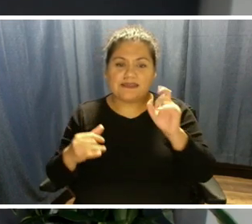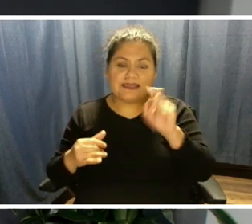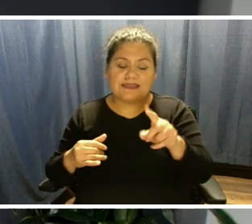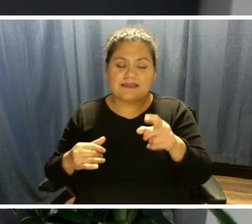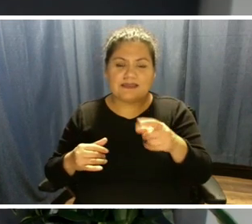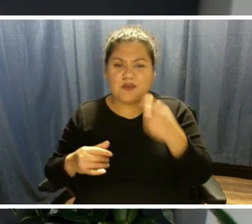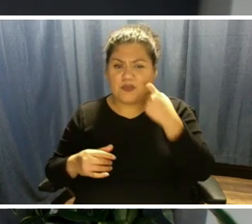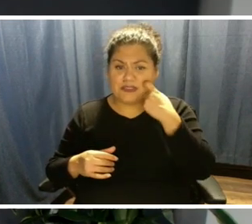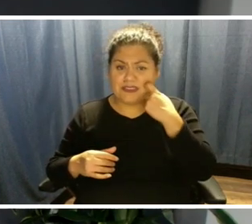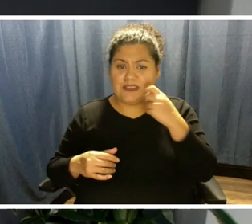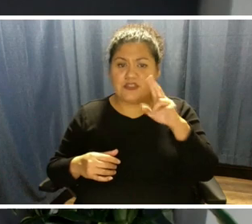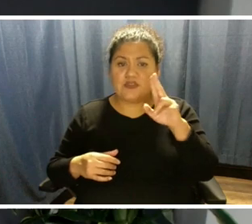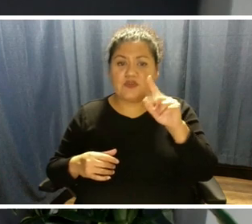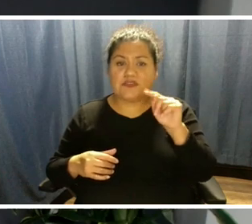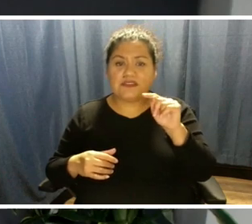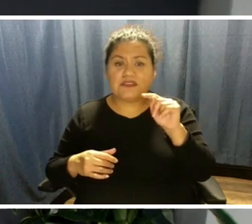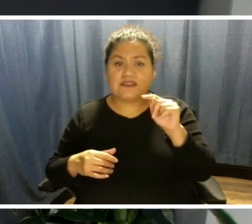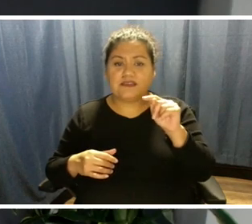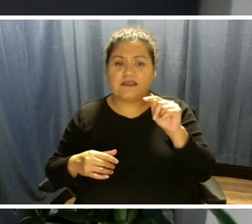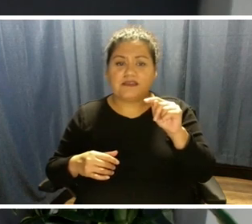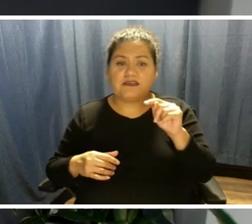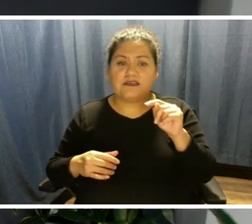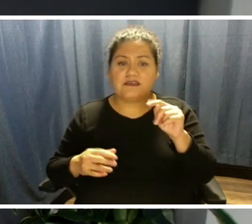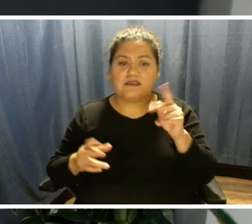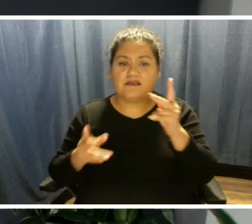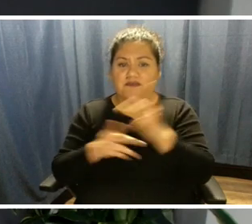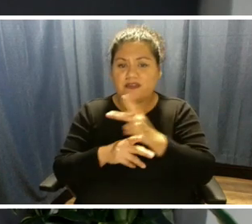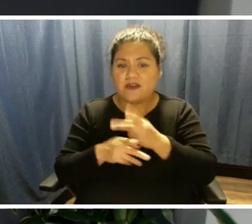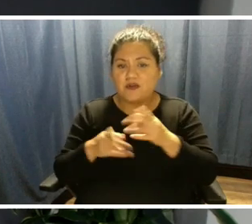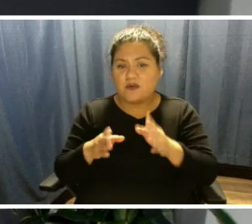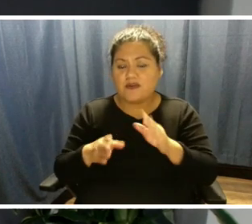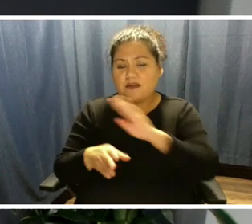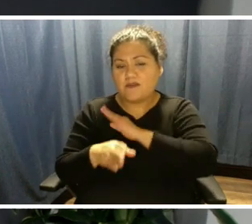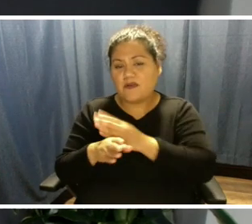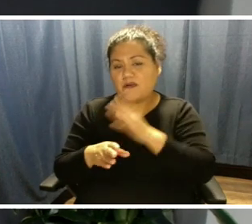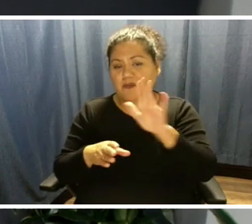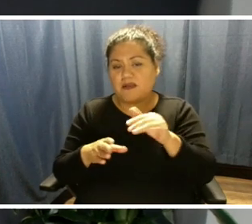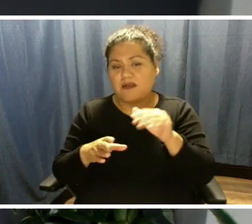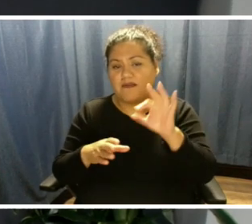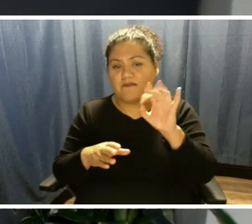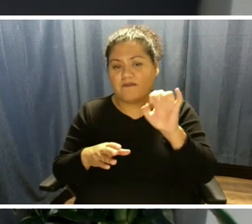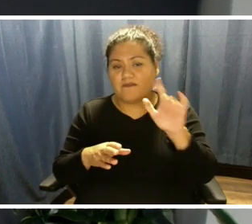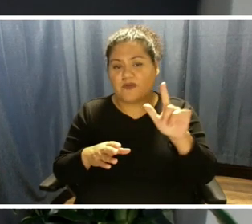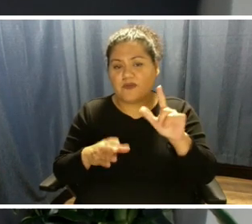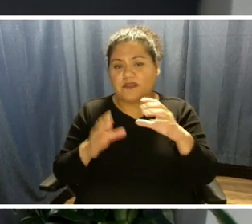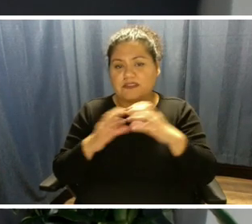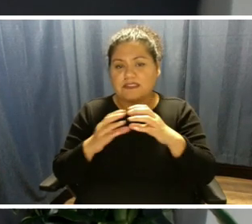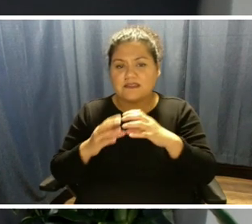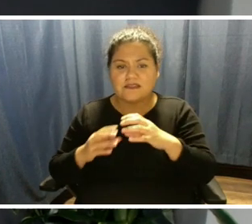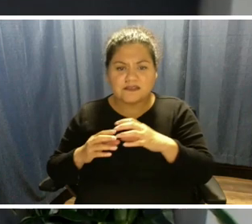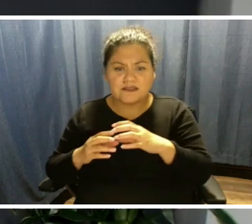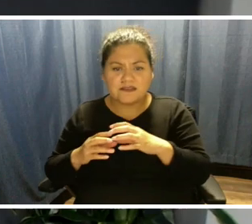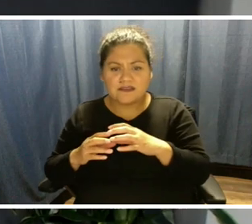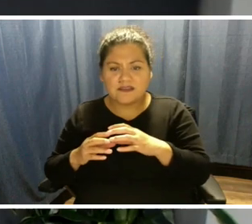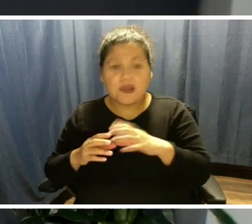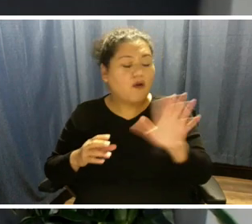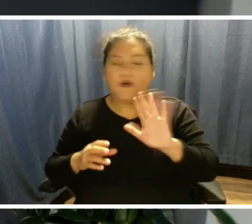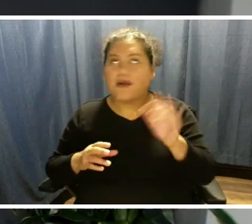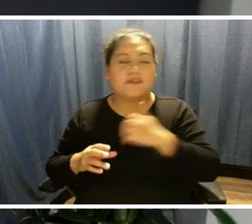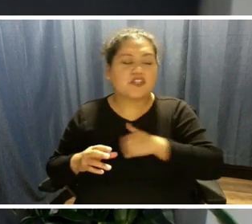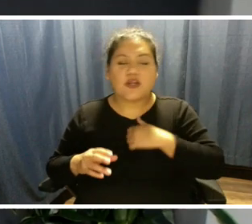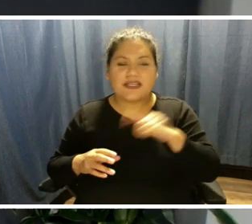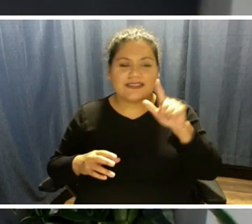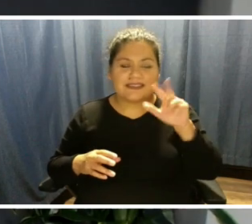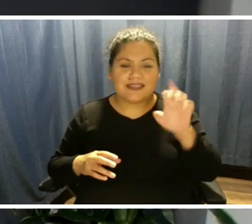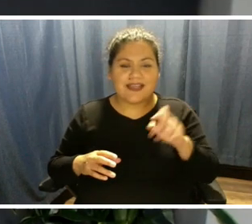UT, UT figured out a way to power by fuel cells. Oh, I'm sorry, this Richard is actually live. So we'll go to